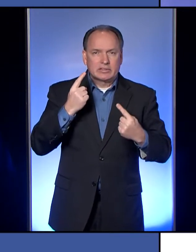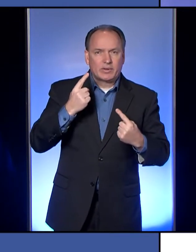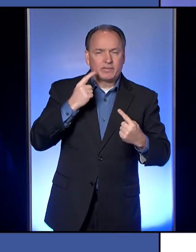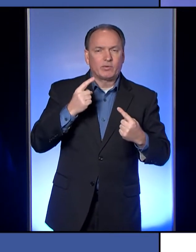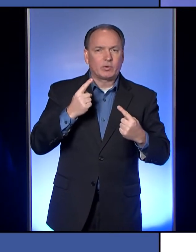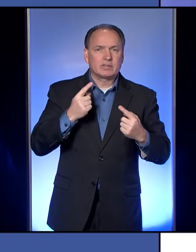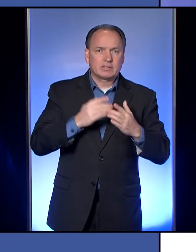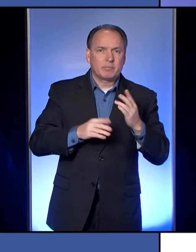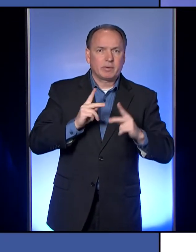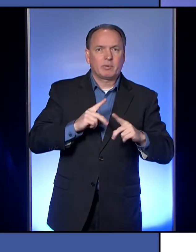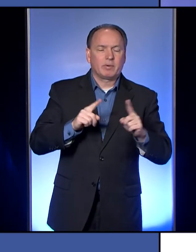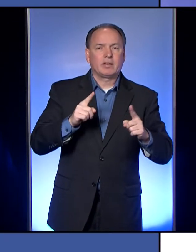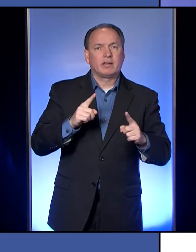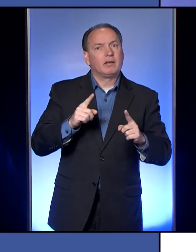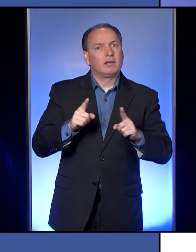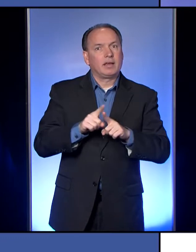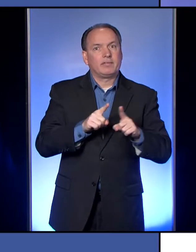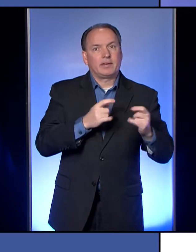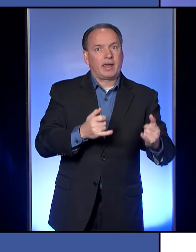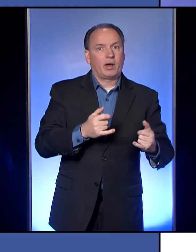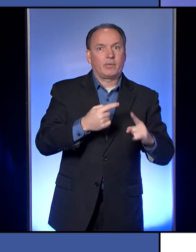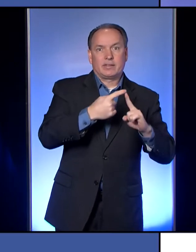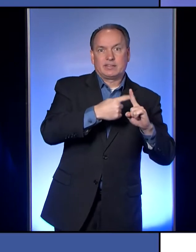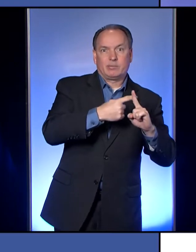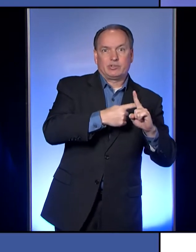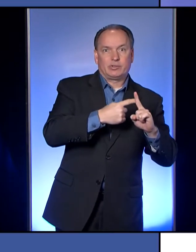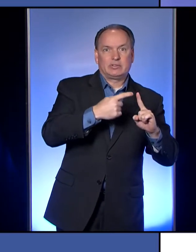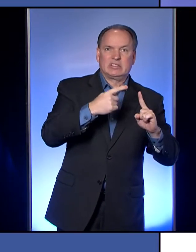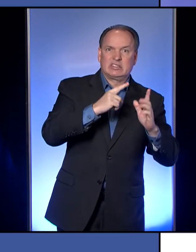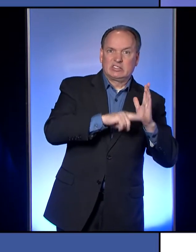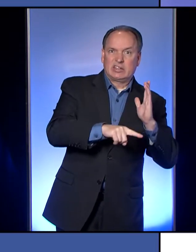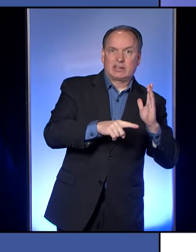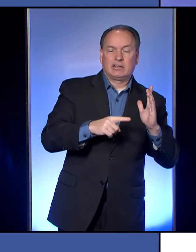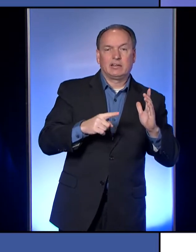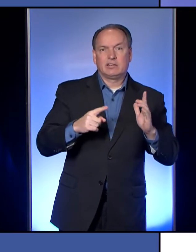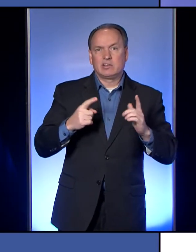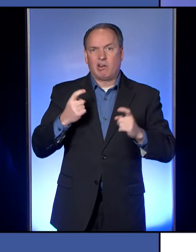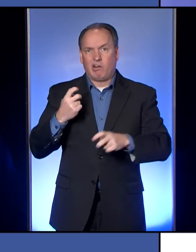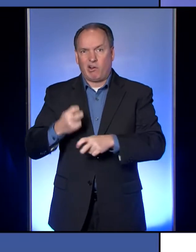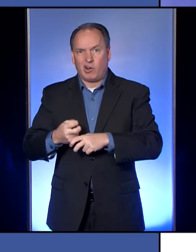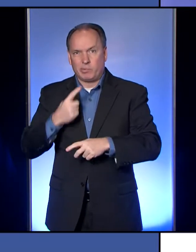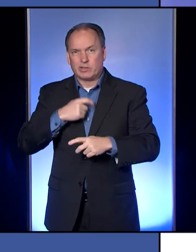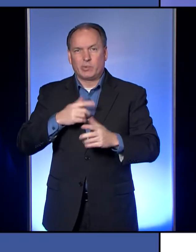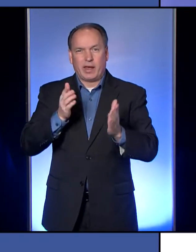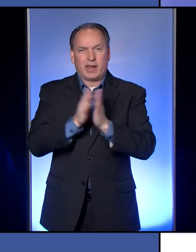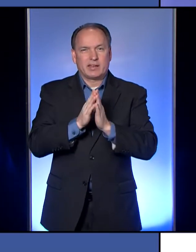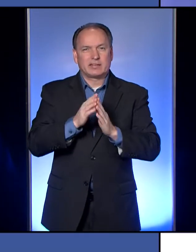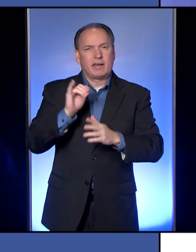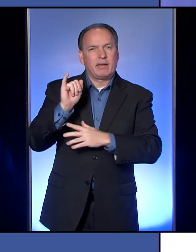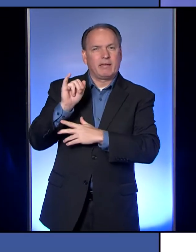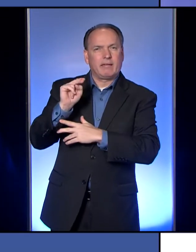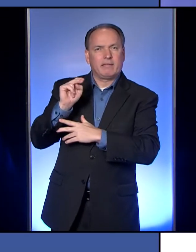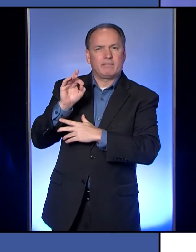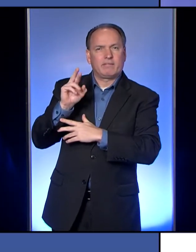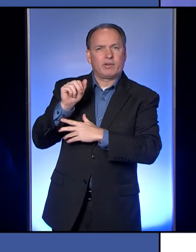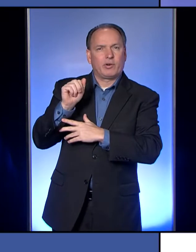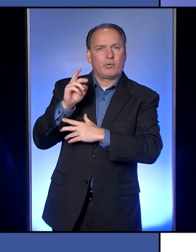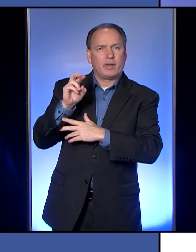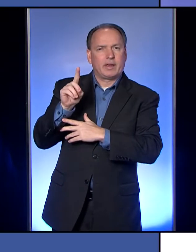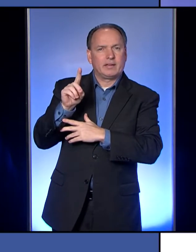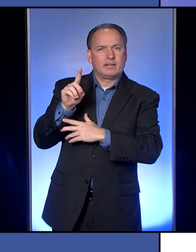although I think right now, even the temperature piece is concerning because we're asking them to have one of those infrared, uh, temperature